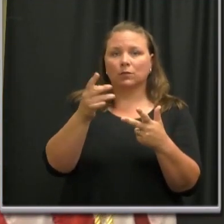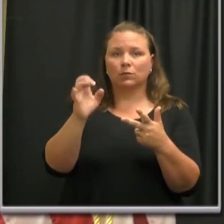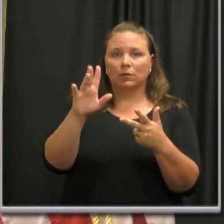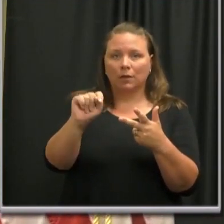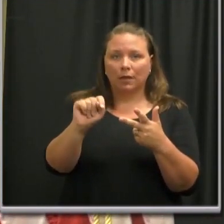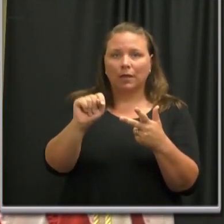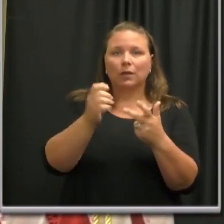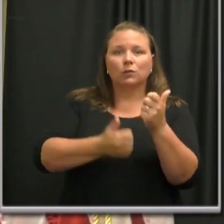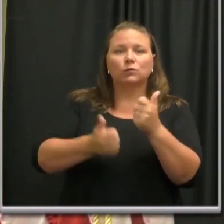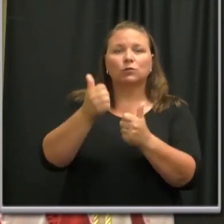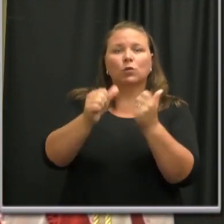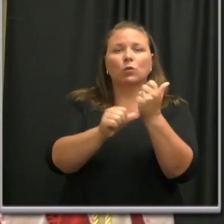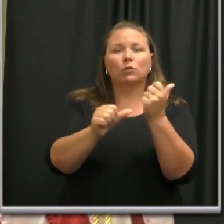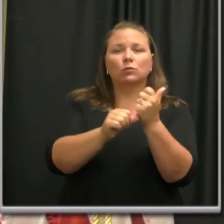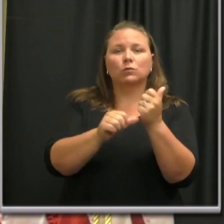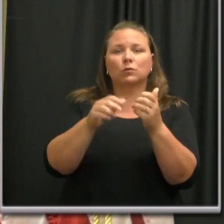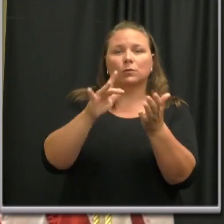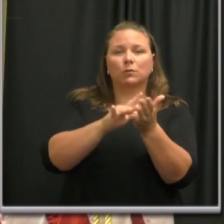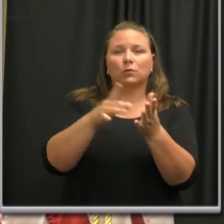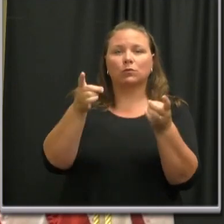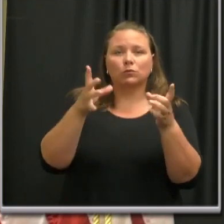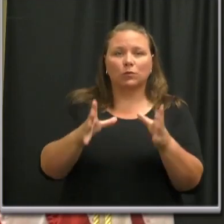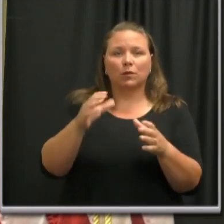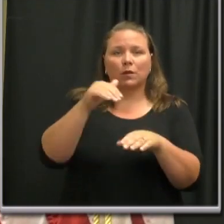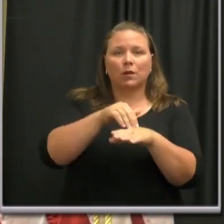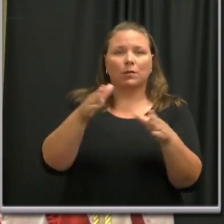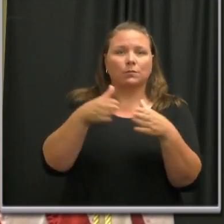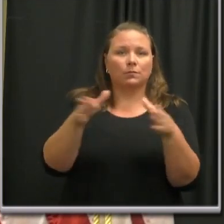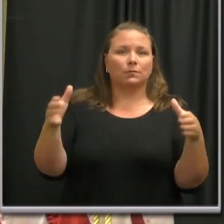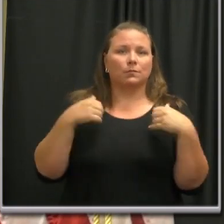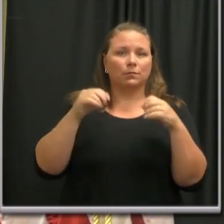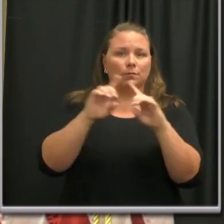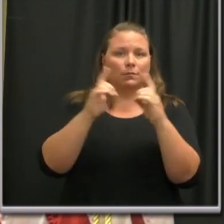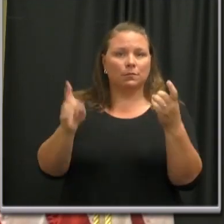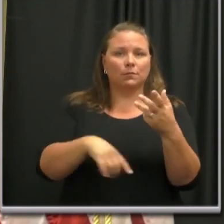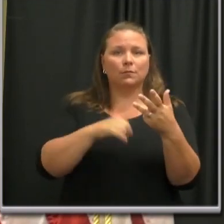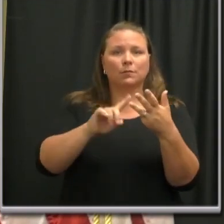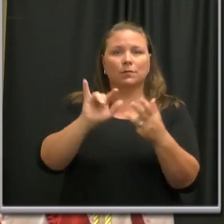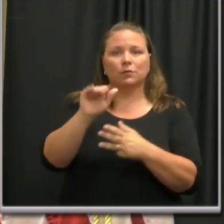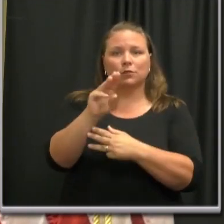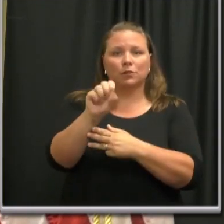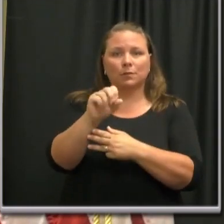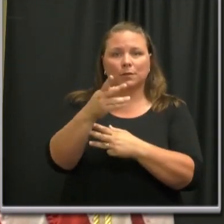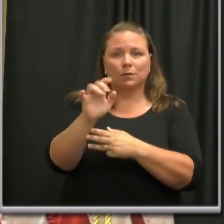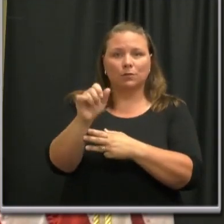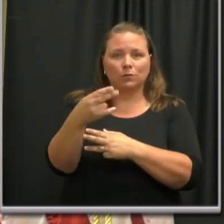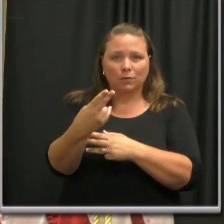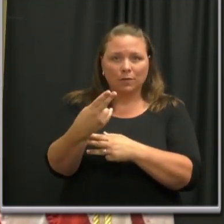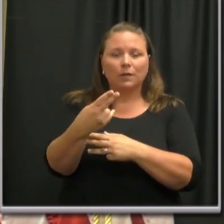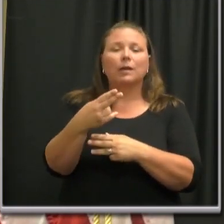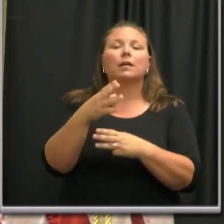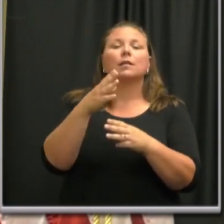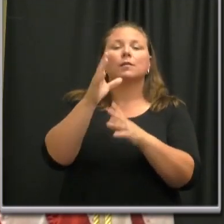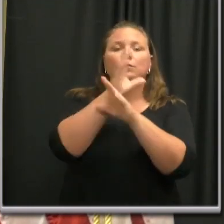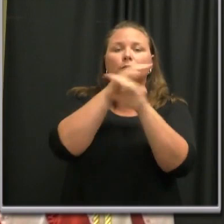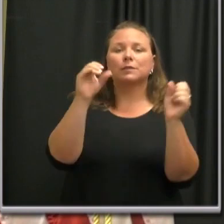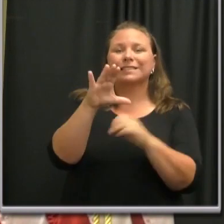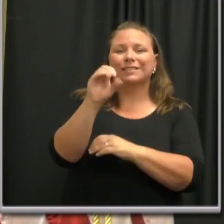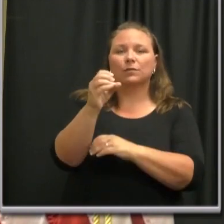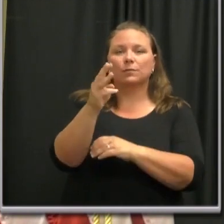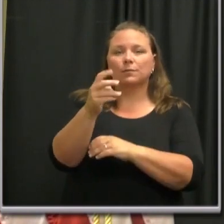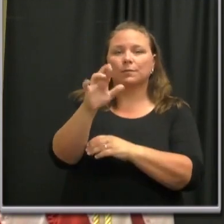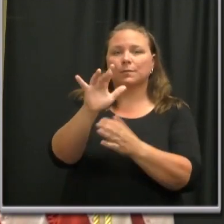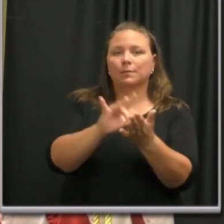Medical Director of Clinical Services at the Metro Public Health Department, Dr. Hildreth, President and CEO of Meharry Medical